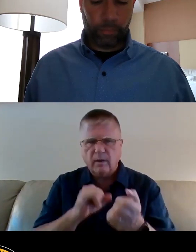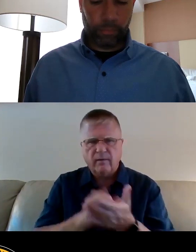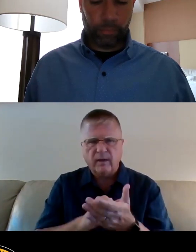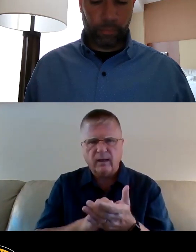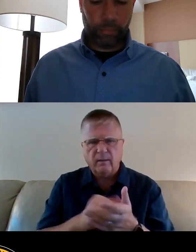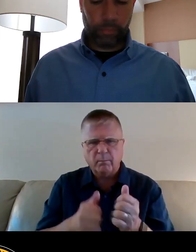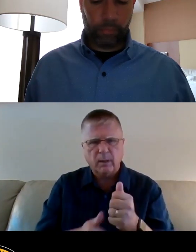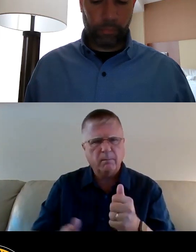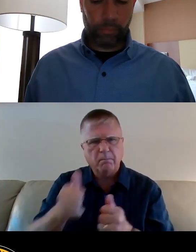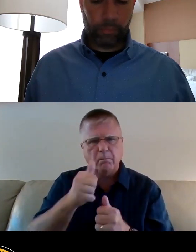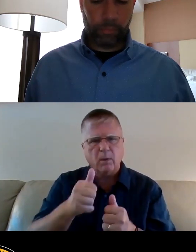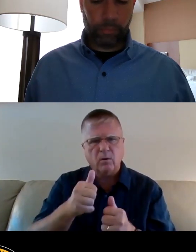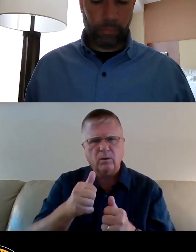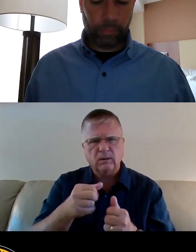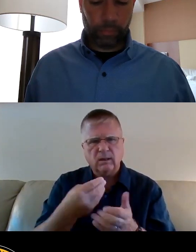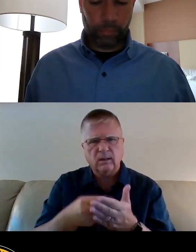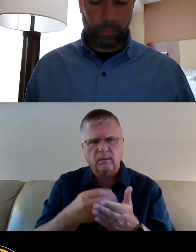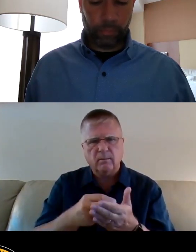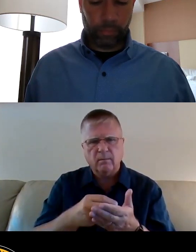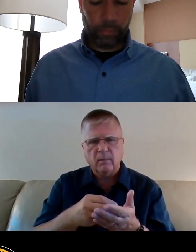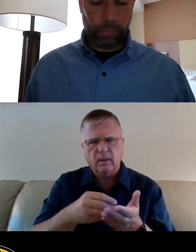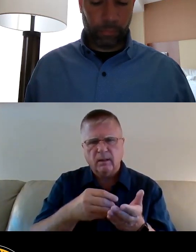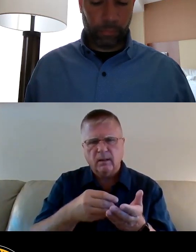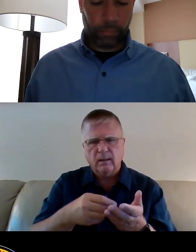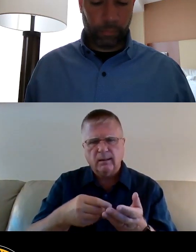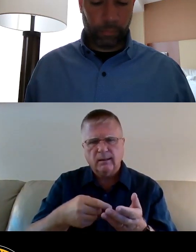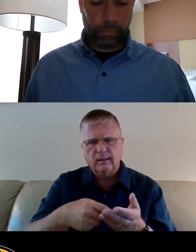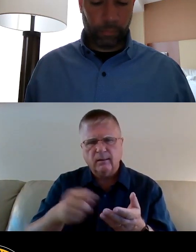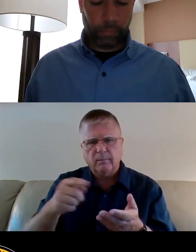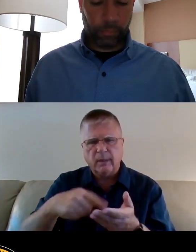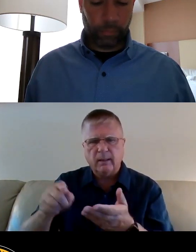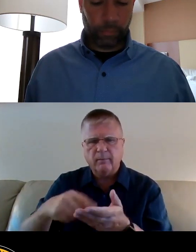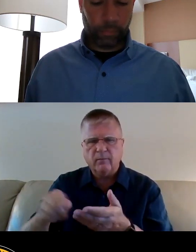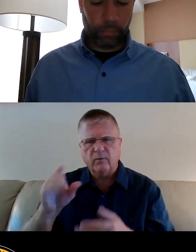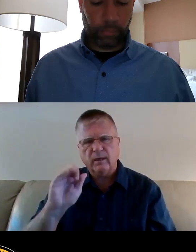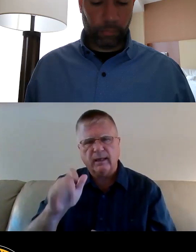funds seem to go to capital projects of some kind.